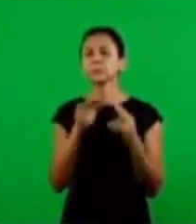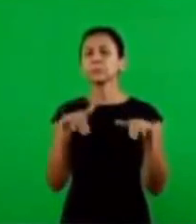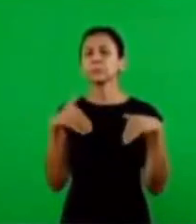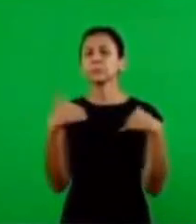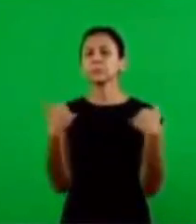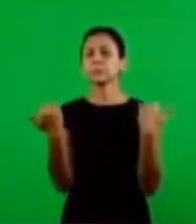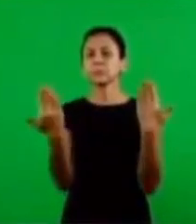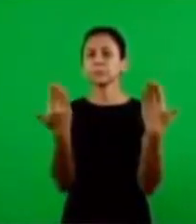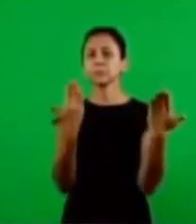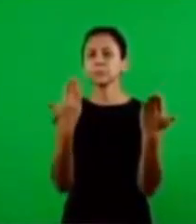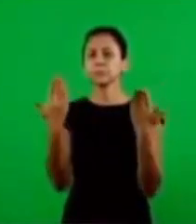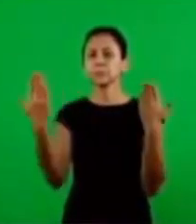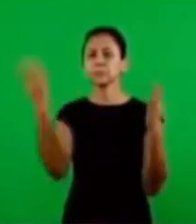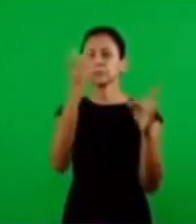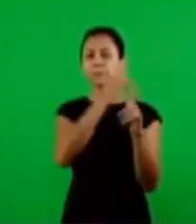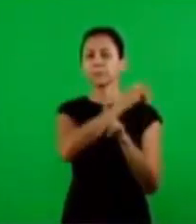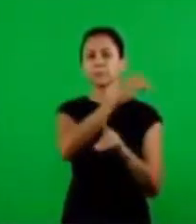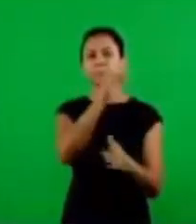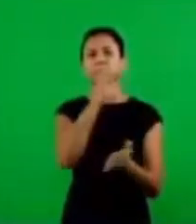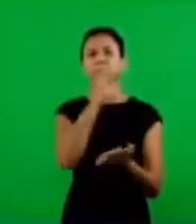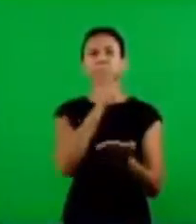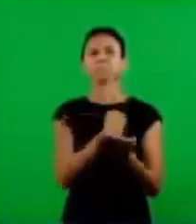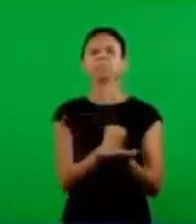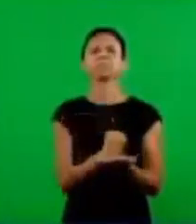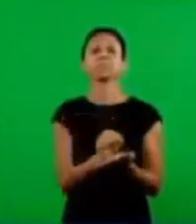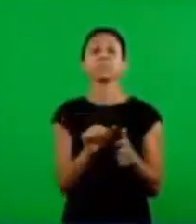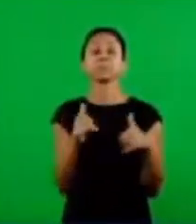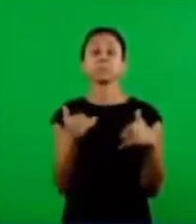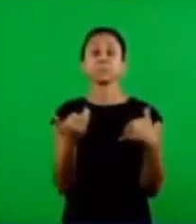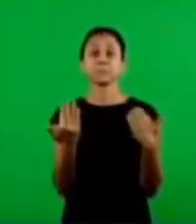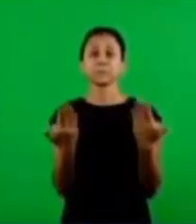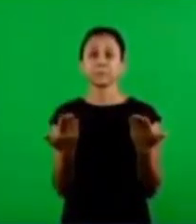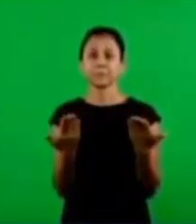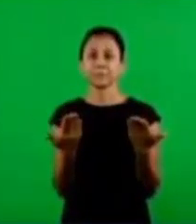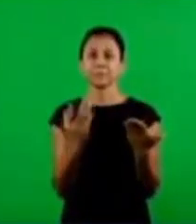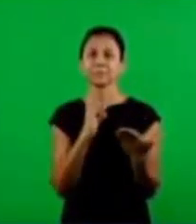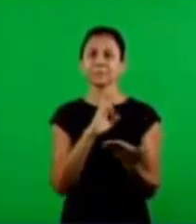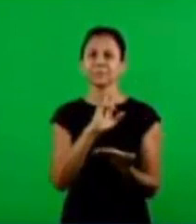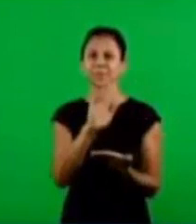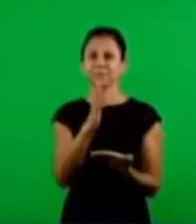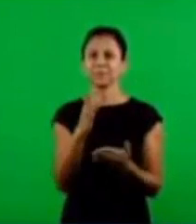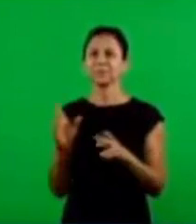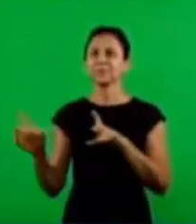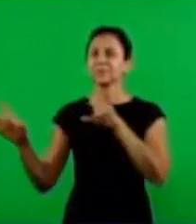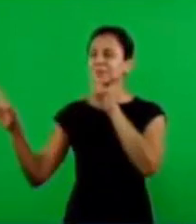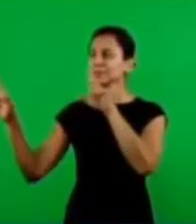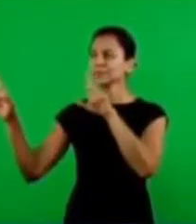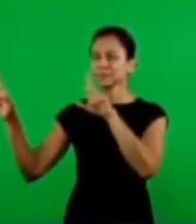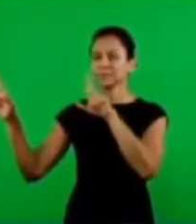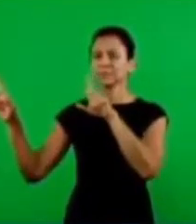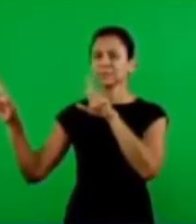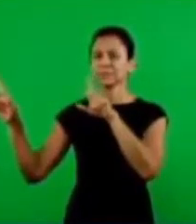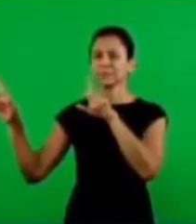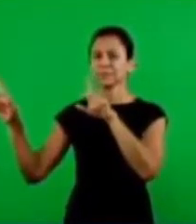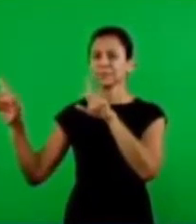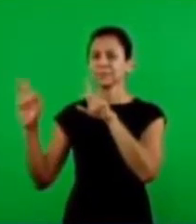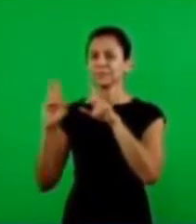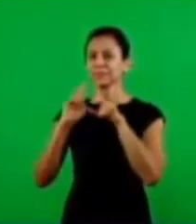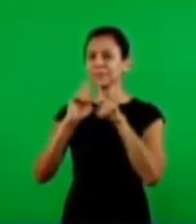What path He was speaking about, prophetically speaking on the Old Testament. The answer was already given here.